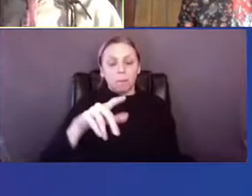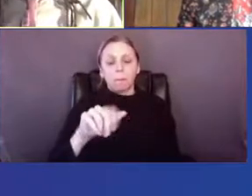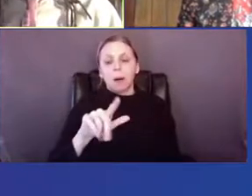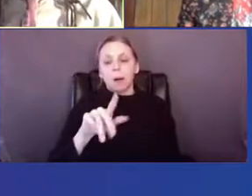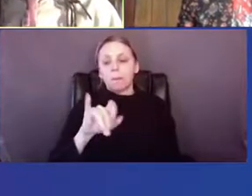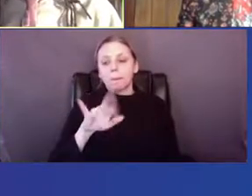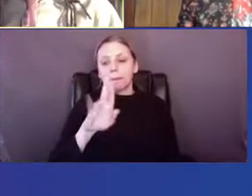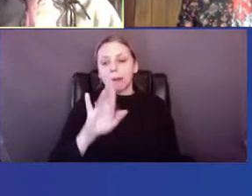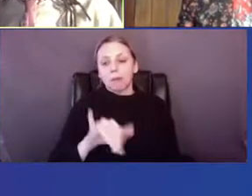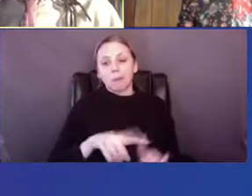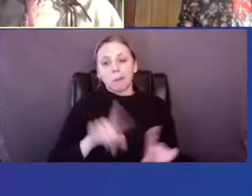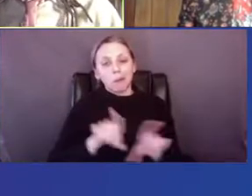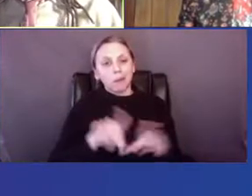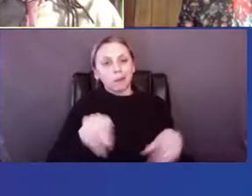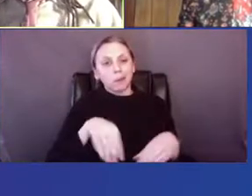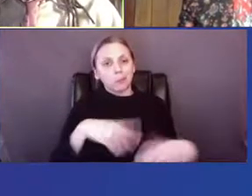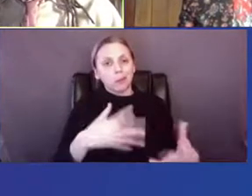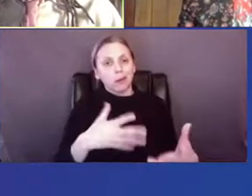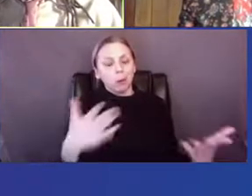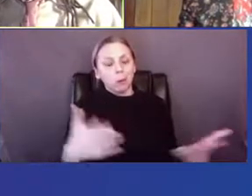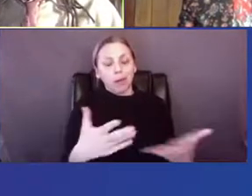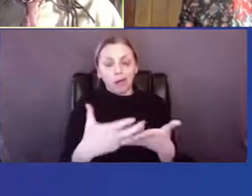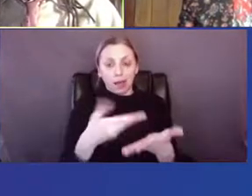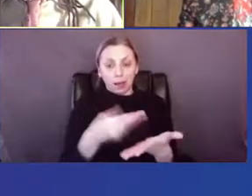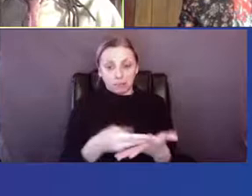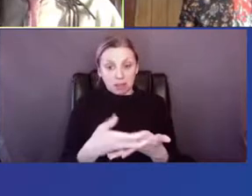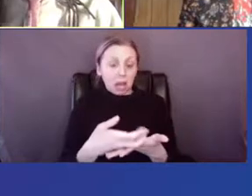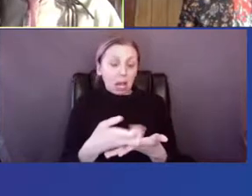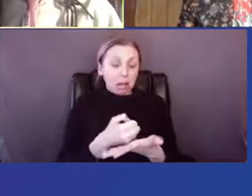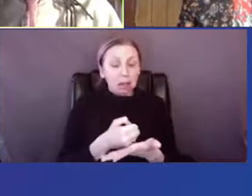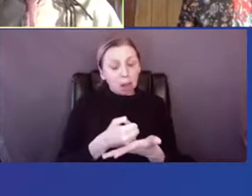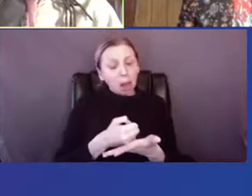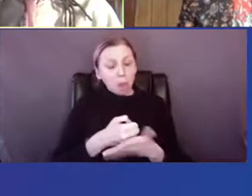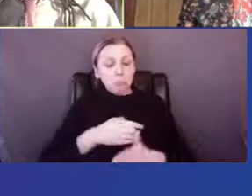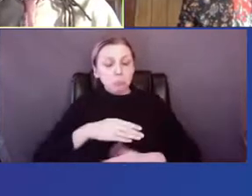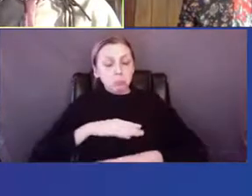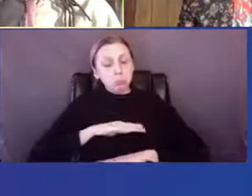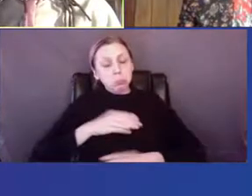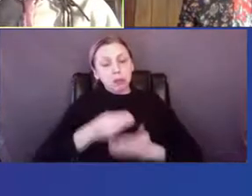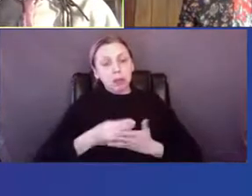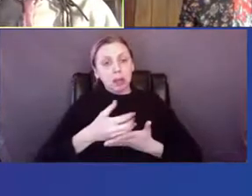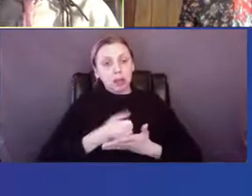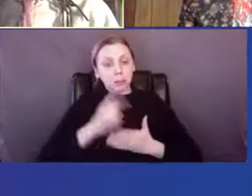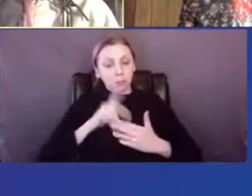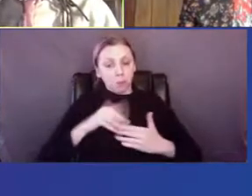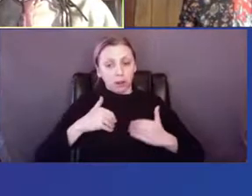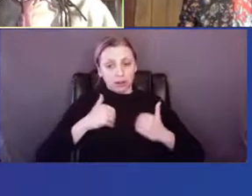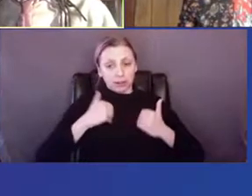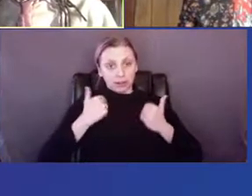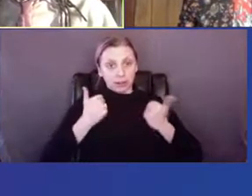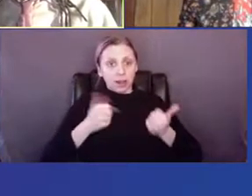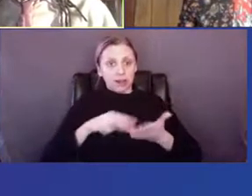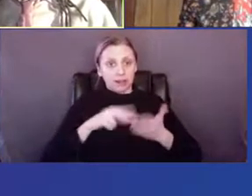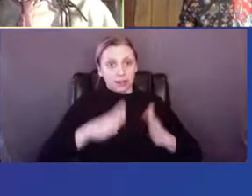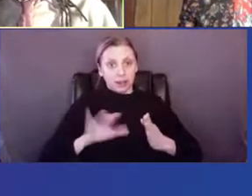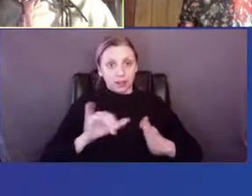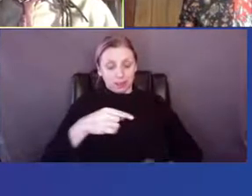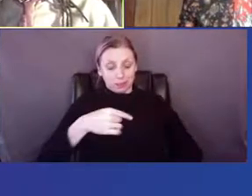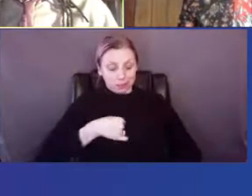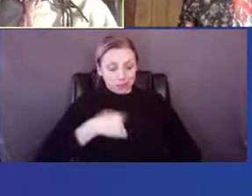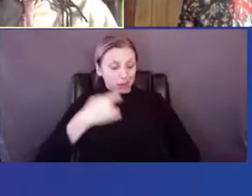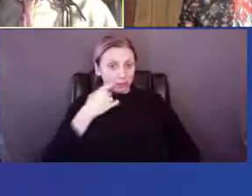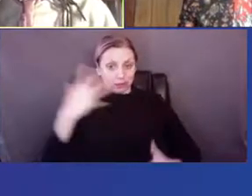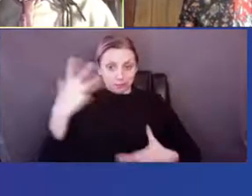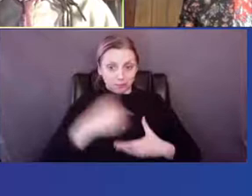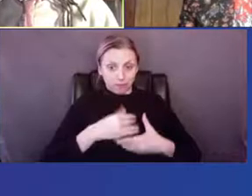a sort of an income, a modest income for young dancers like me who were just coming into the